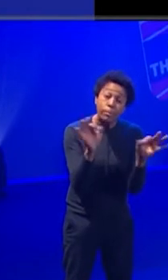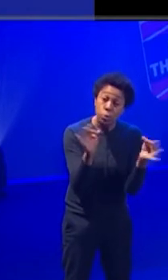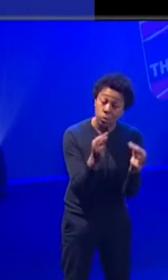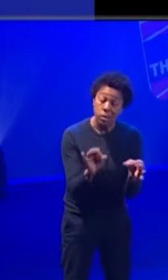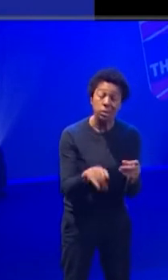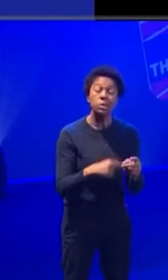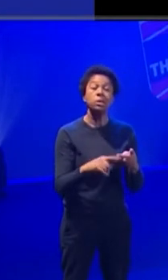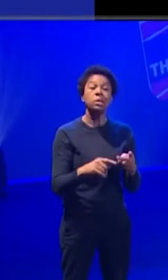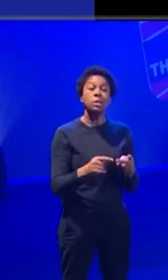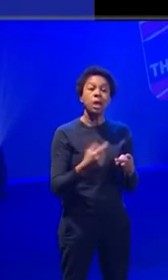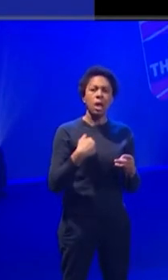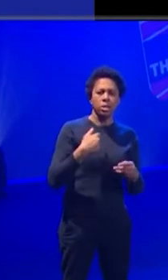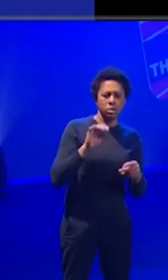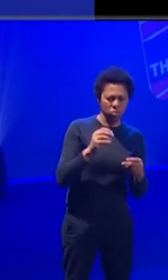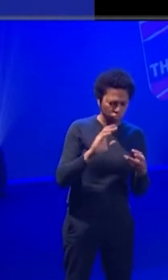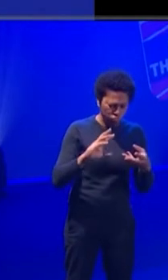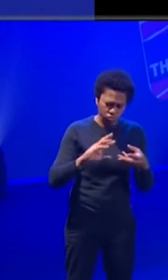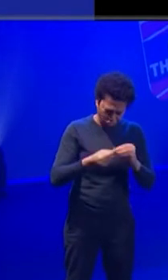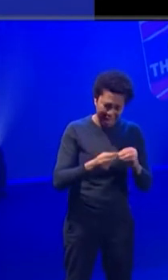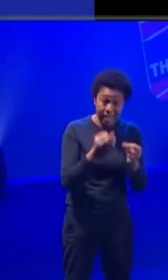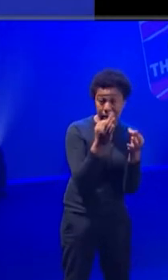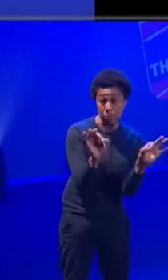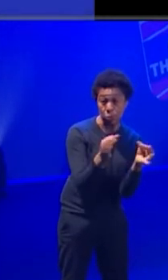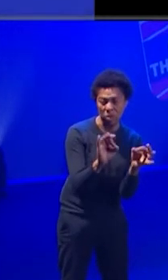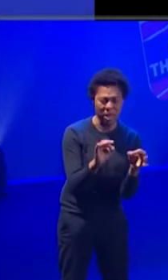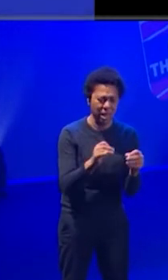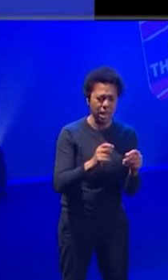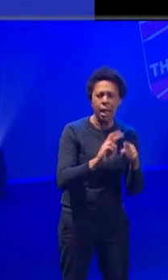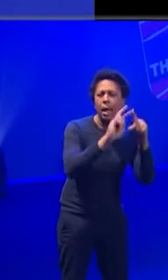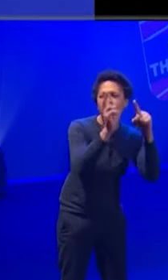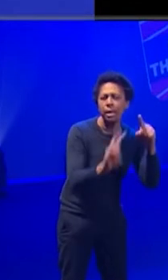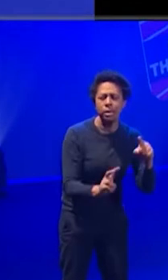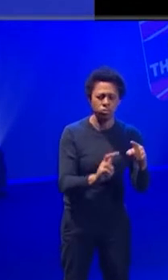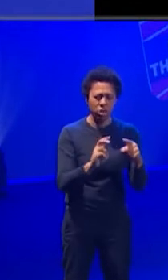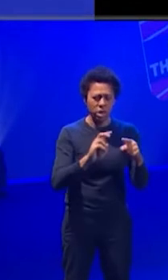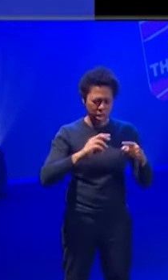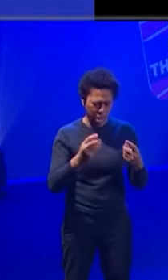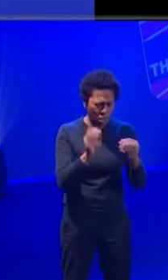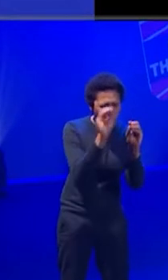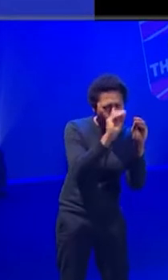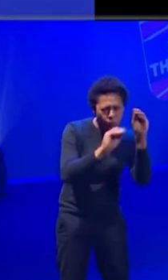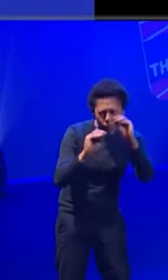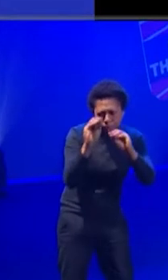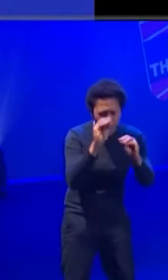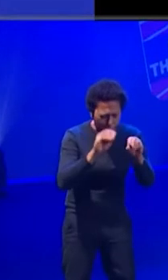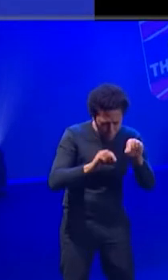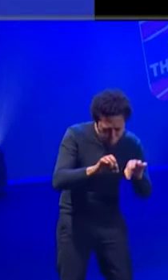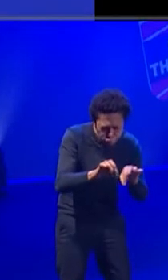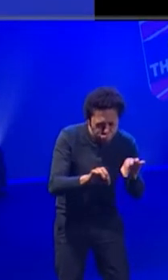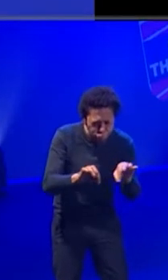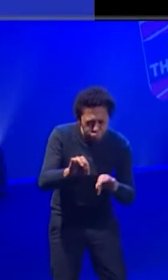studied in electro acoustic composition, which is composition through electronic means and through using a combination of analog and digital